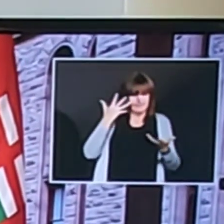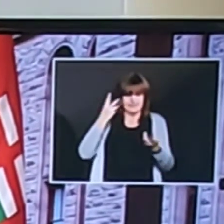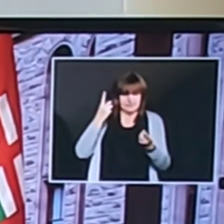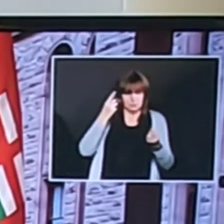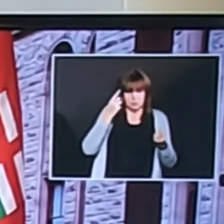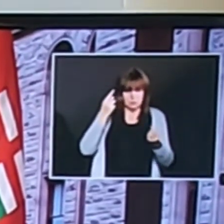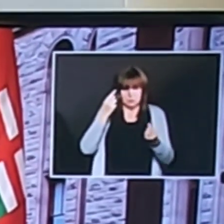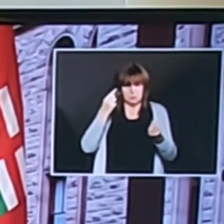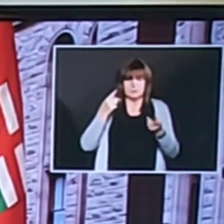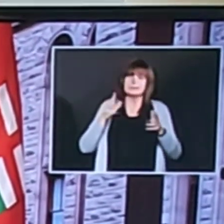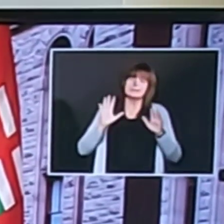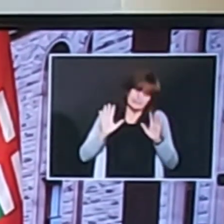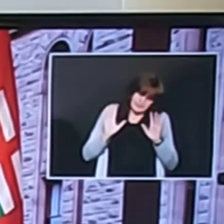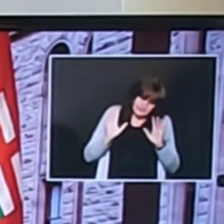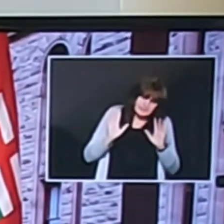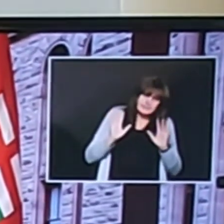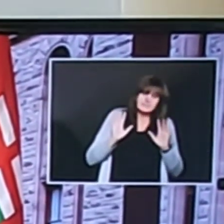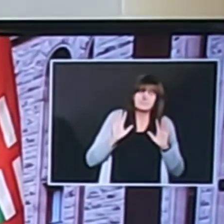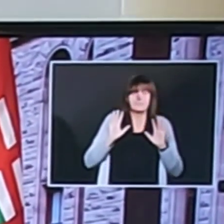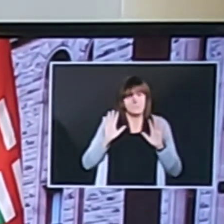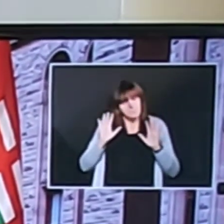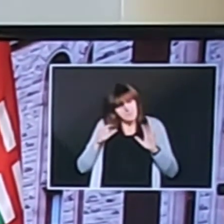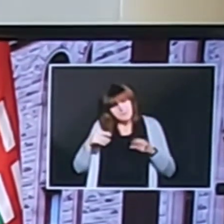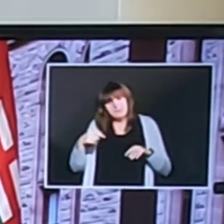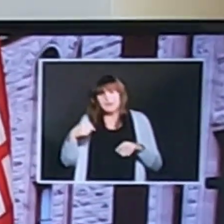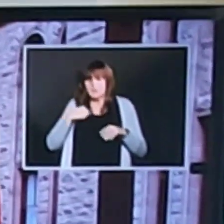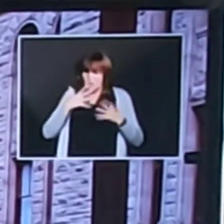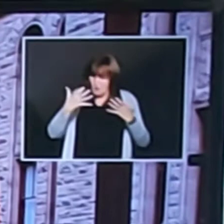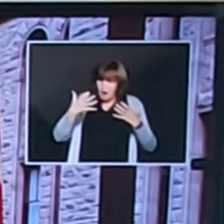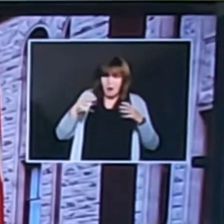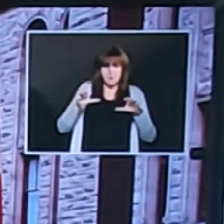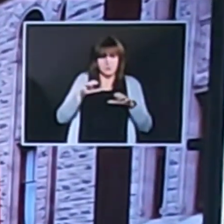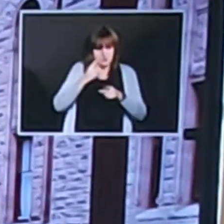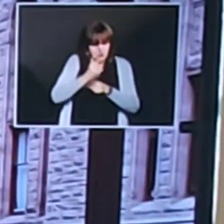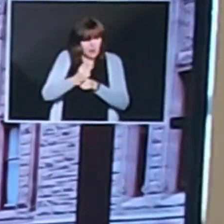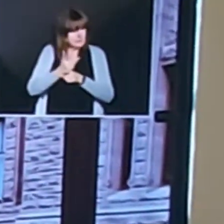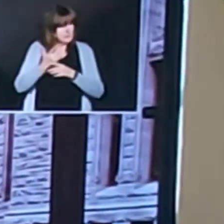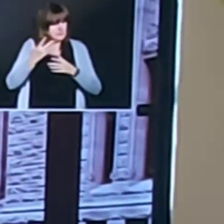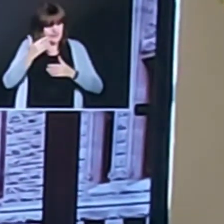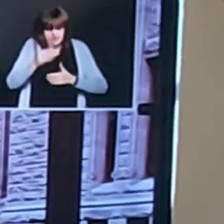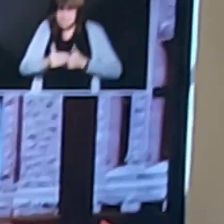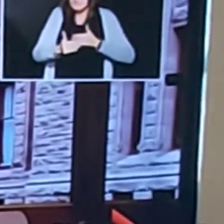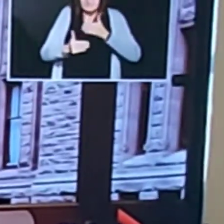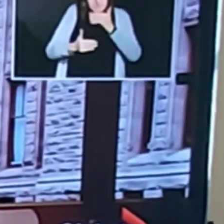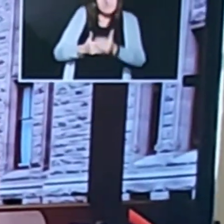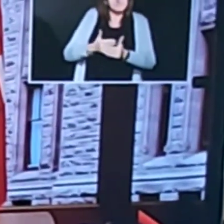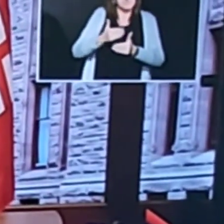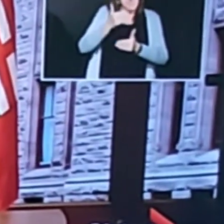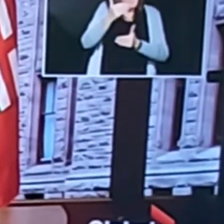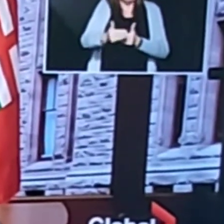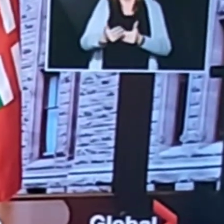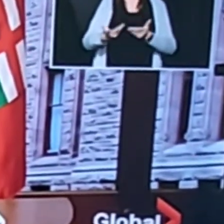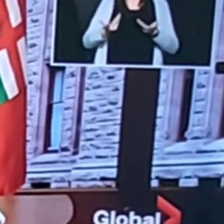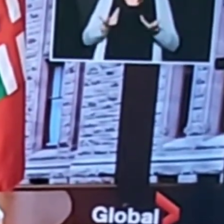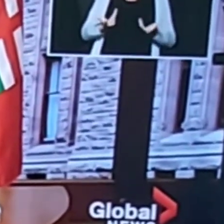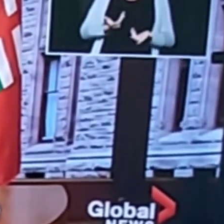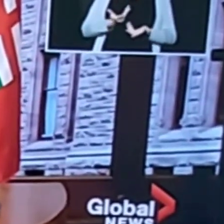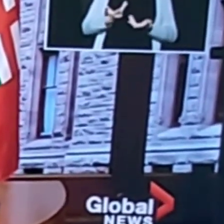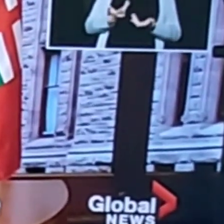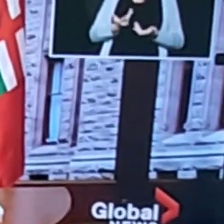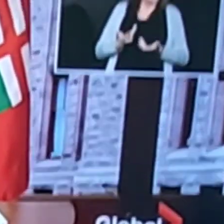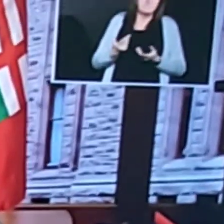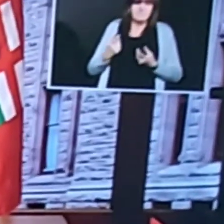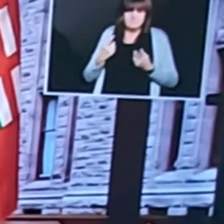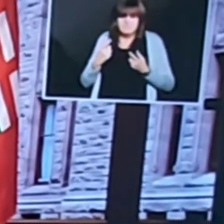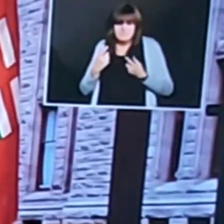so we want to make sure we put those things in place so that when we do open all the checks and bills and further things that we're trying to develop right now in the